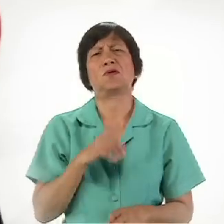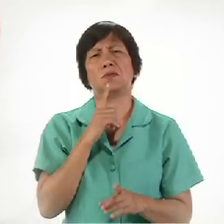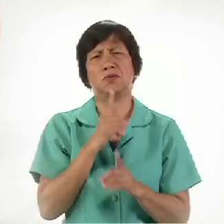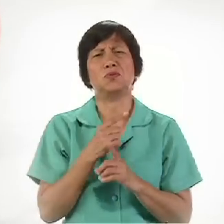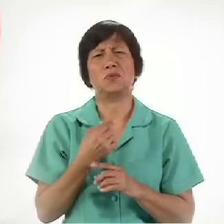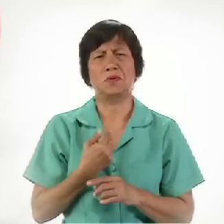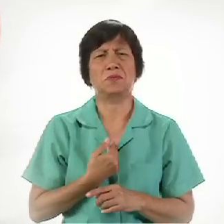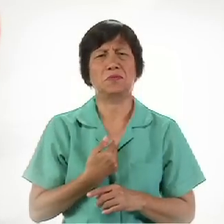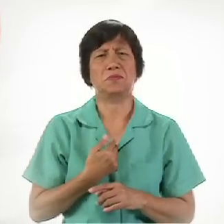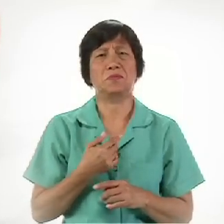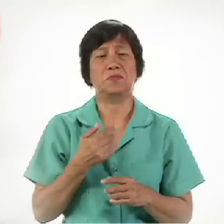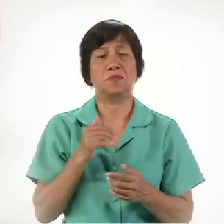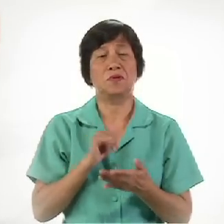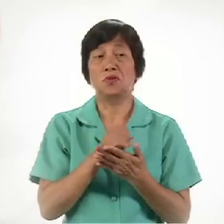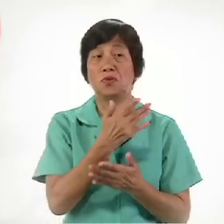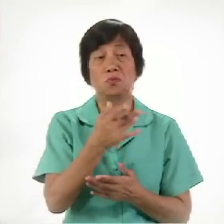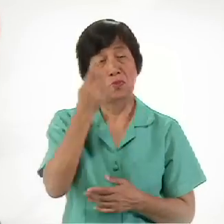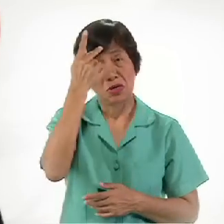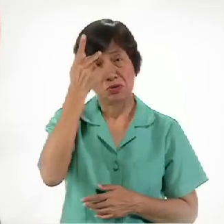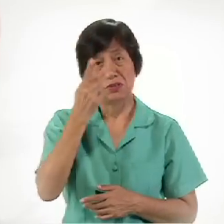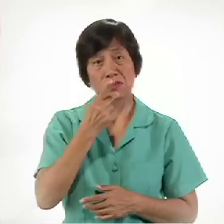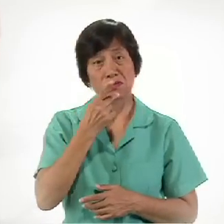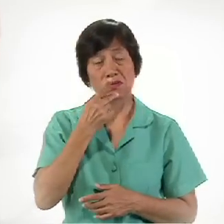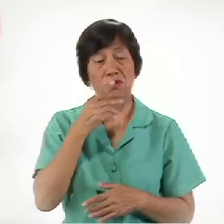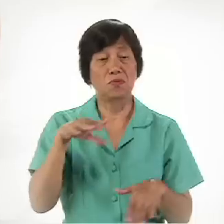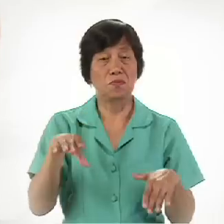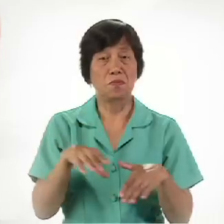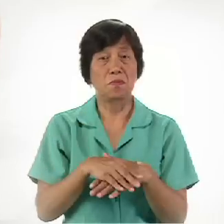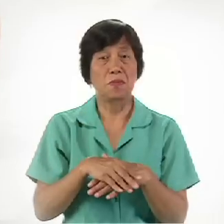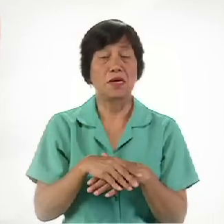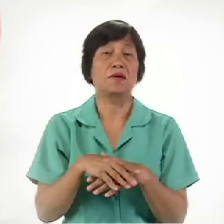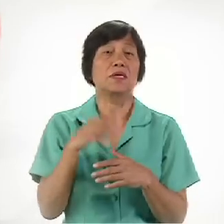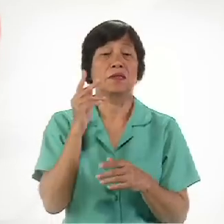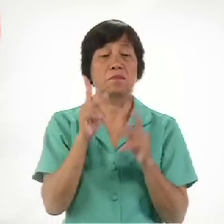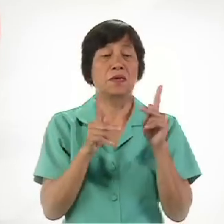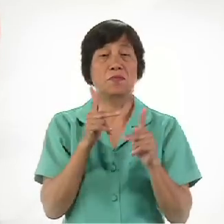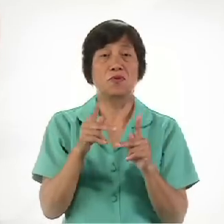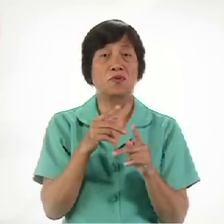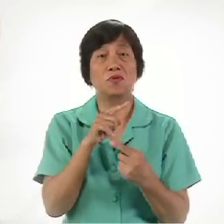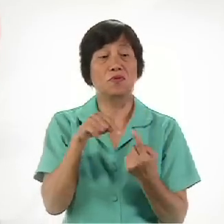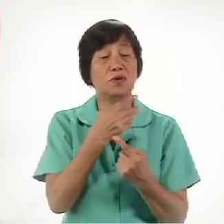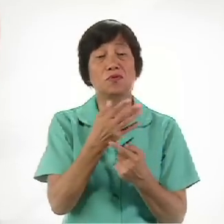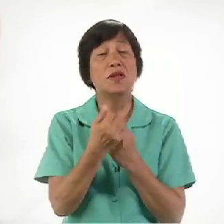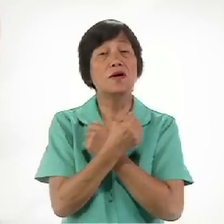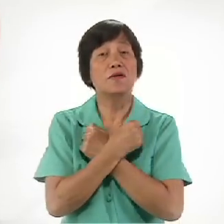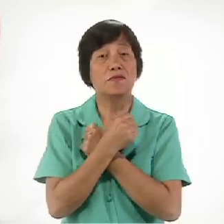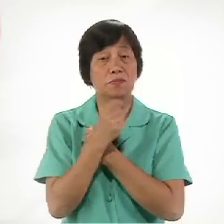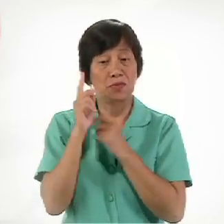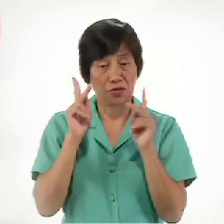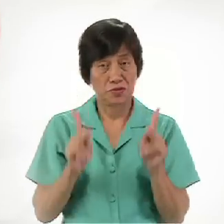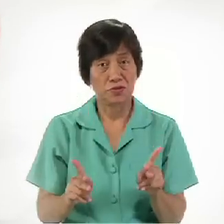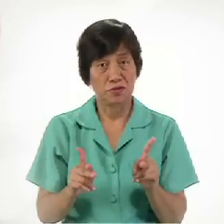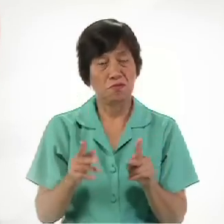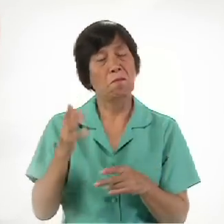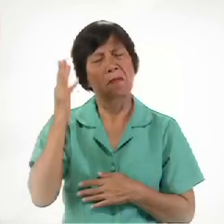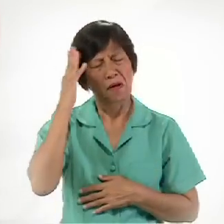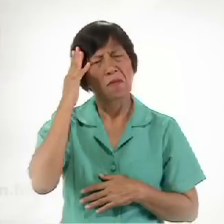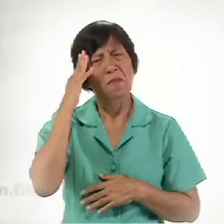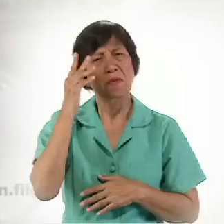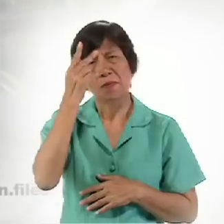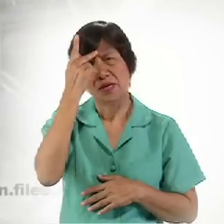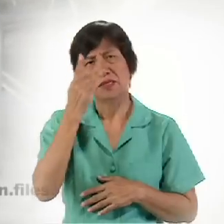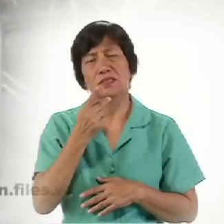I'm parents You married people You know When you love Someone I know parents